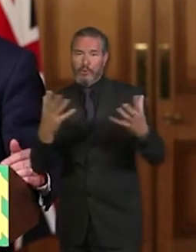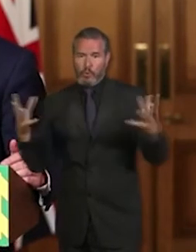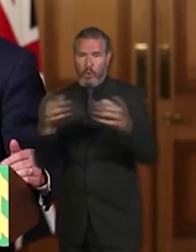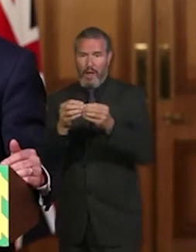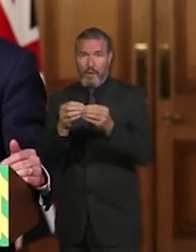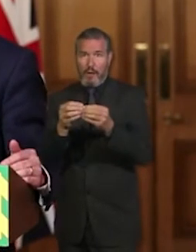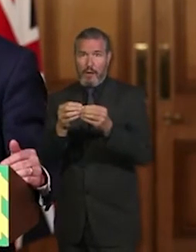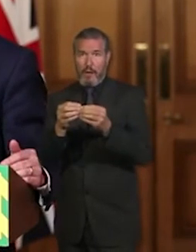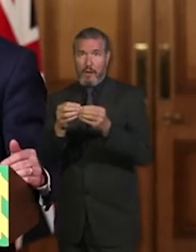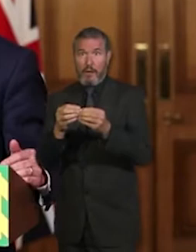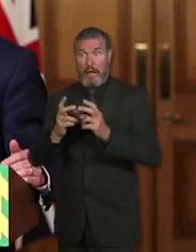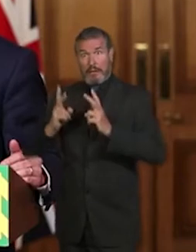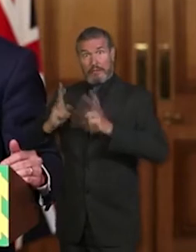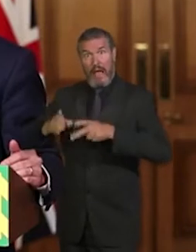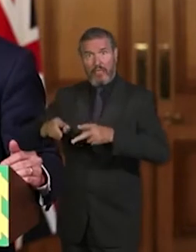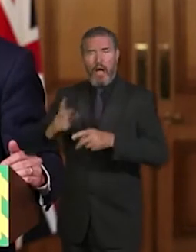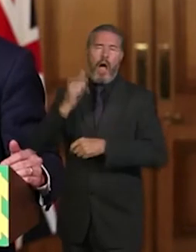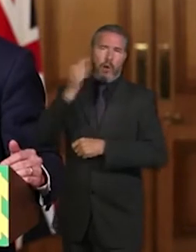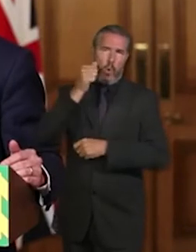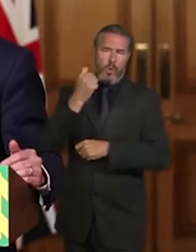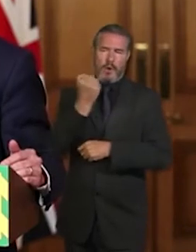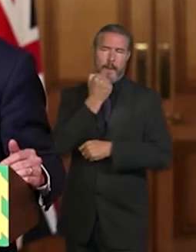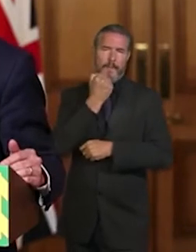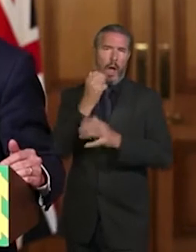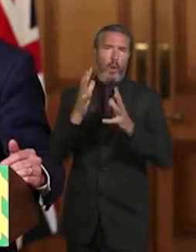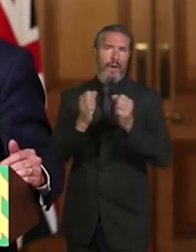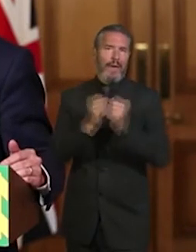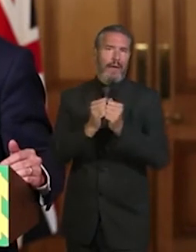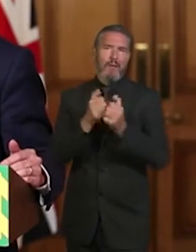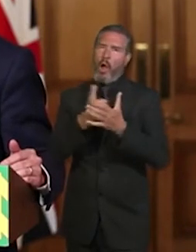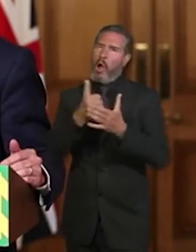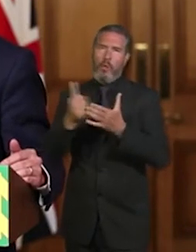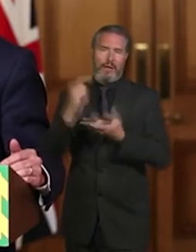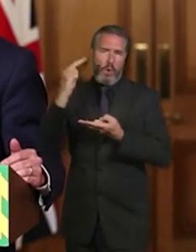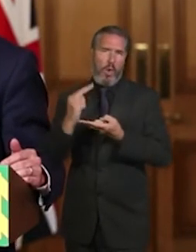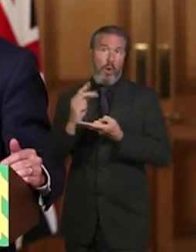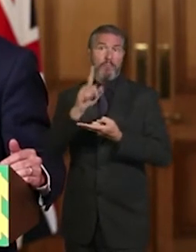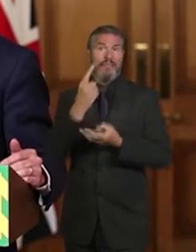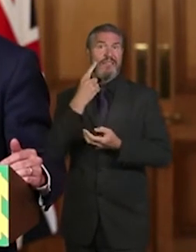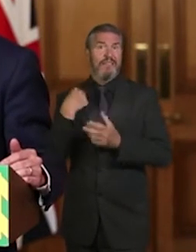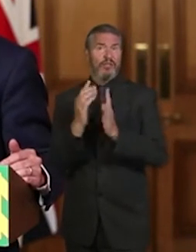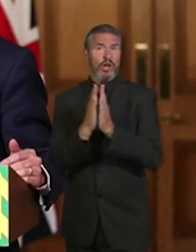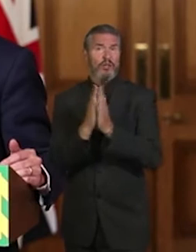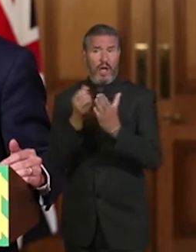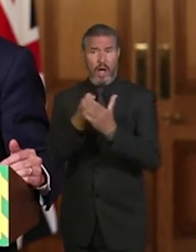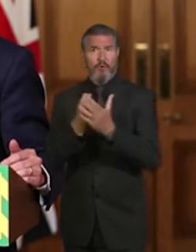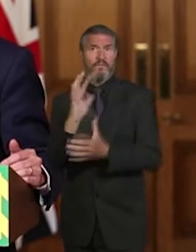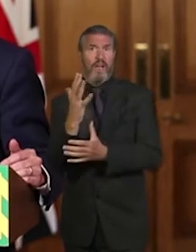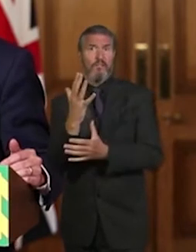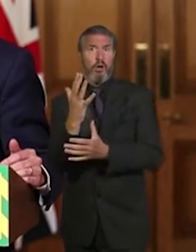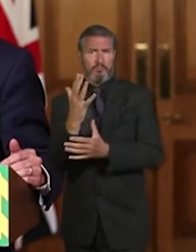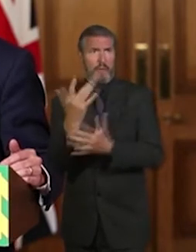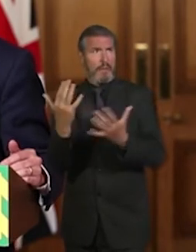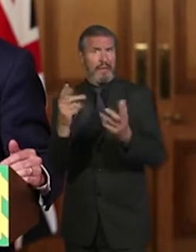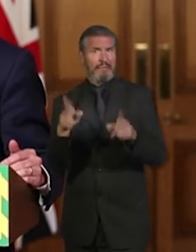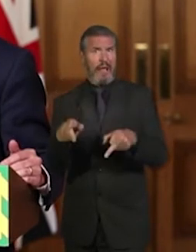lower at the weekend, but were 55 yesterday across the country as a whole, and as I